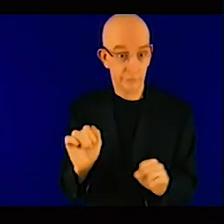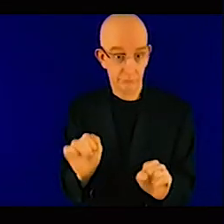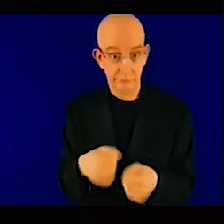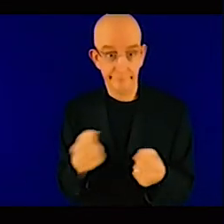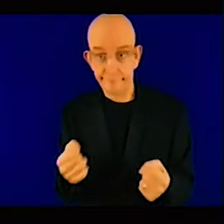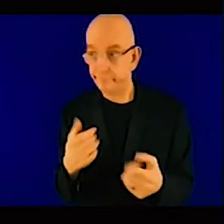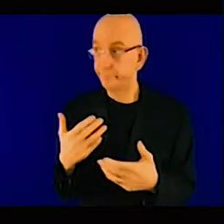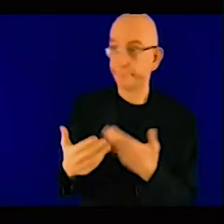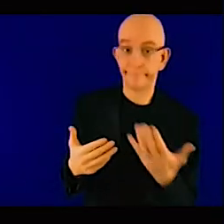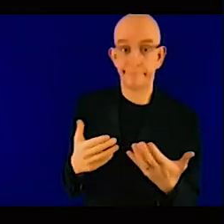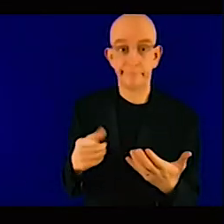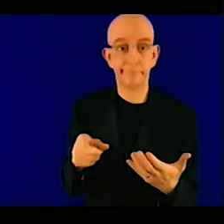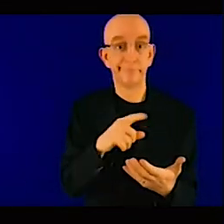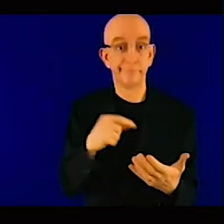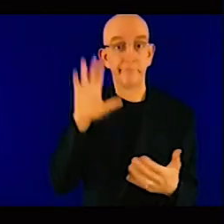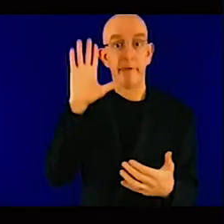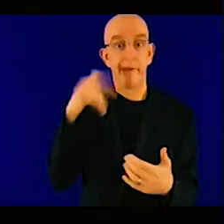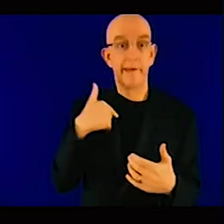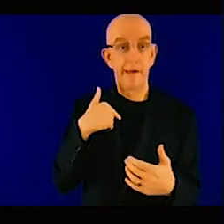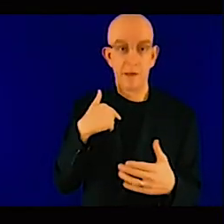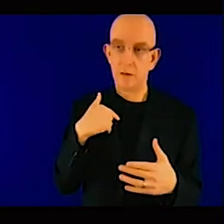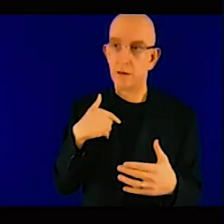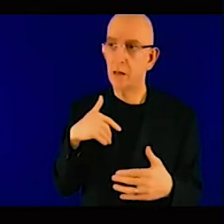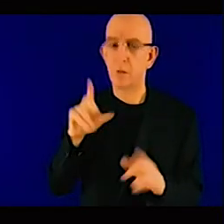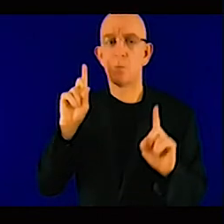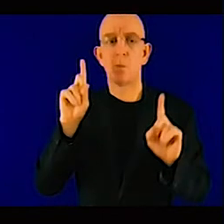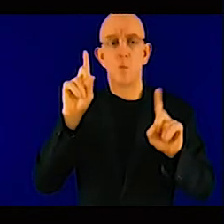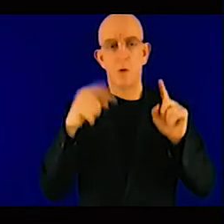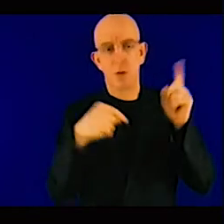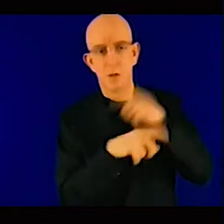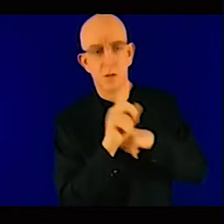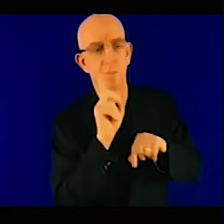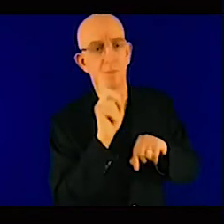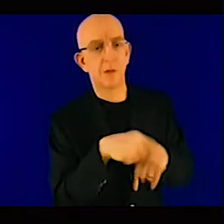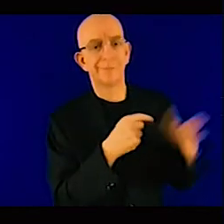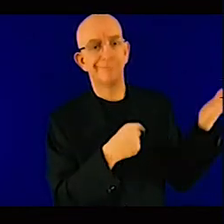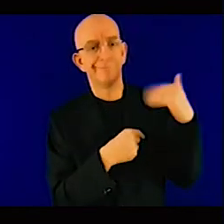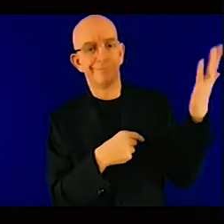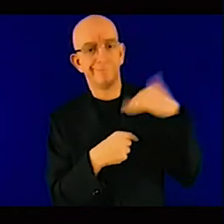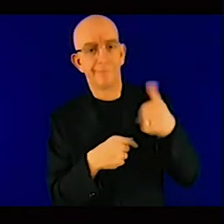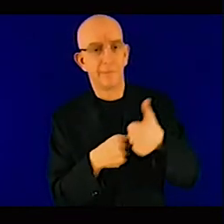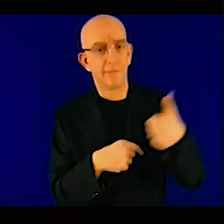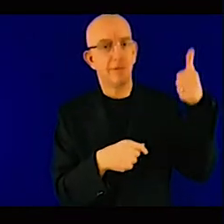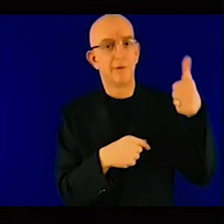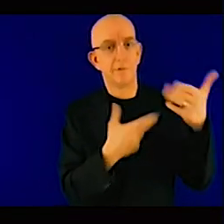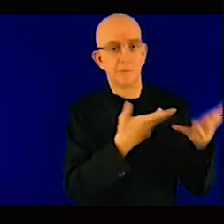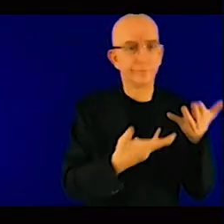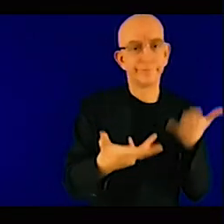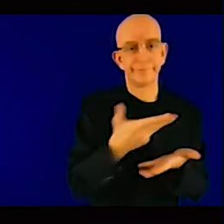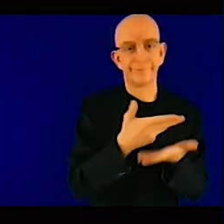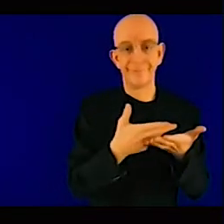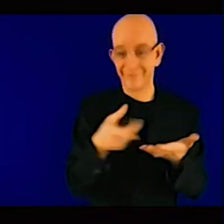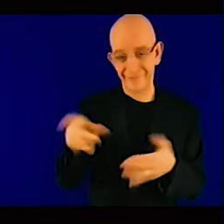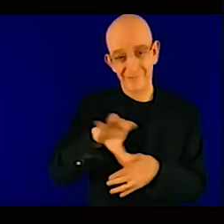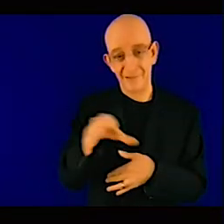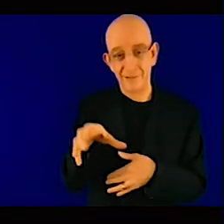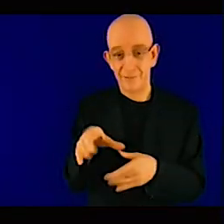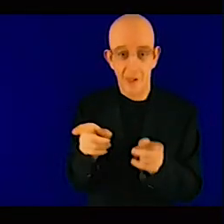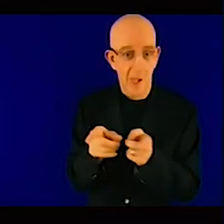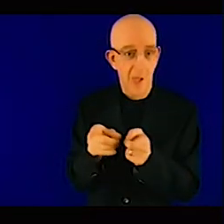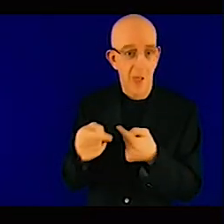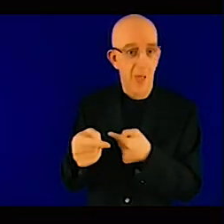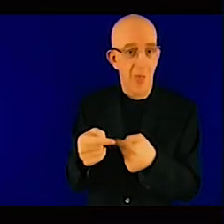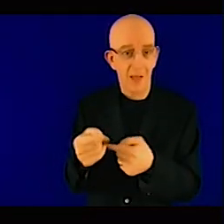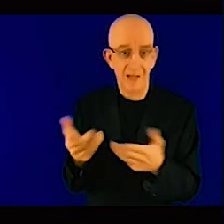those countries are very small and are using monopoly off-taker, either state-owned